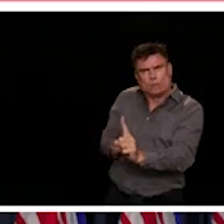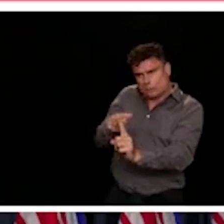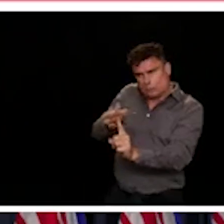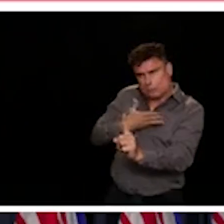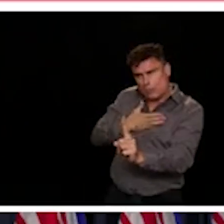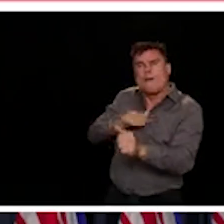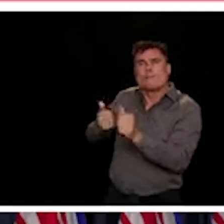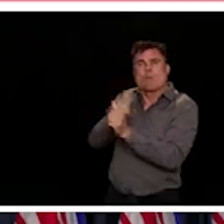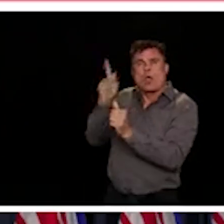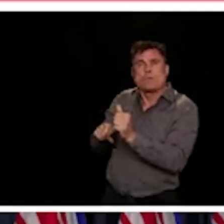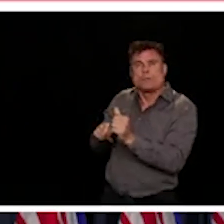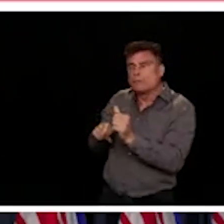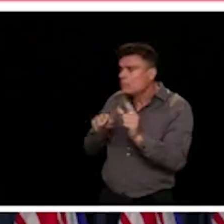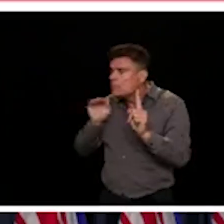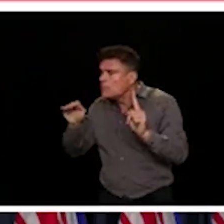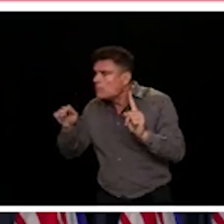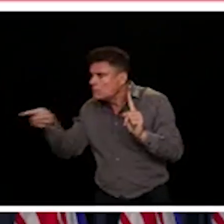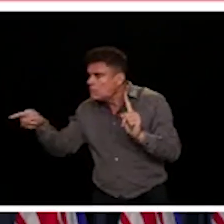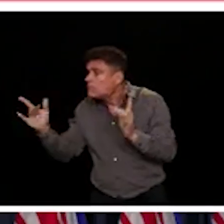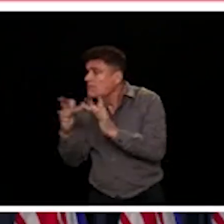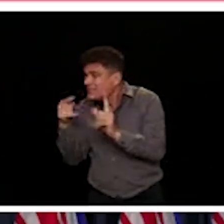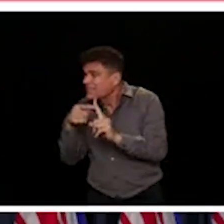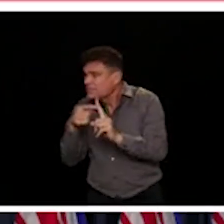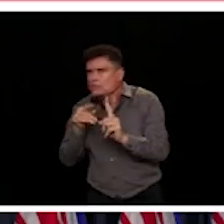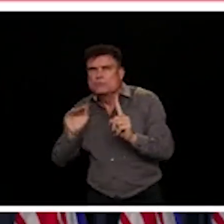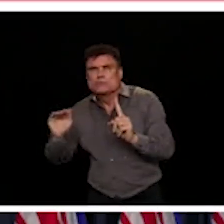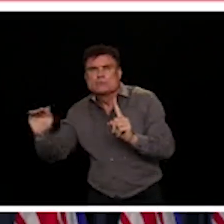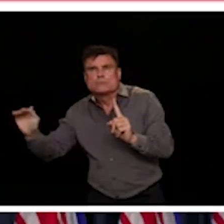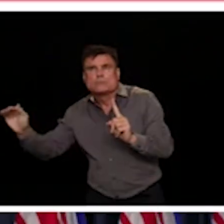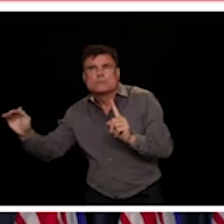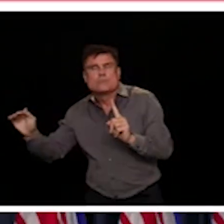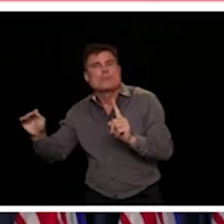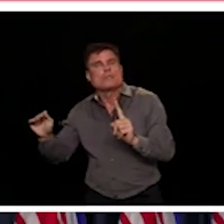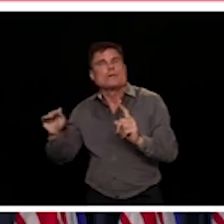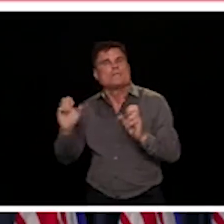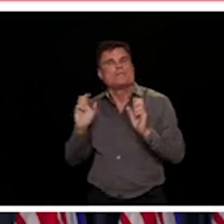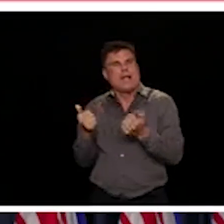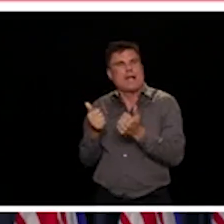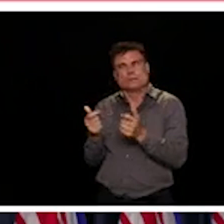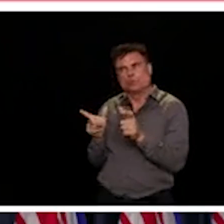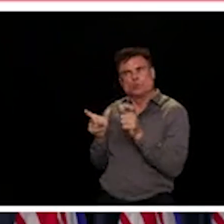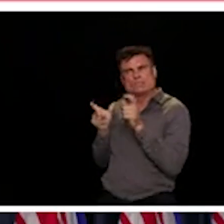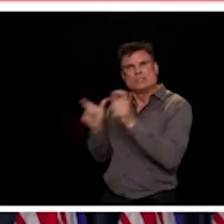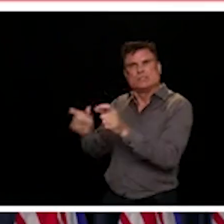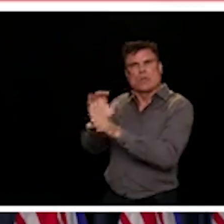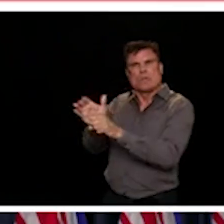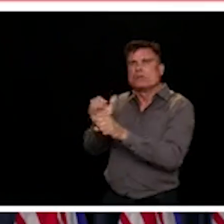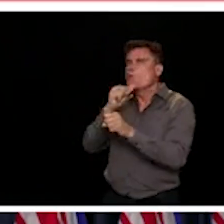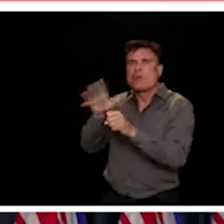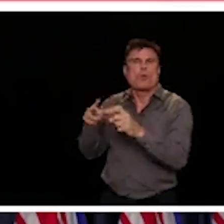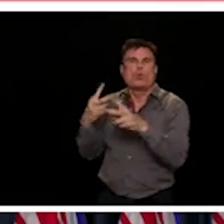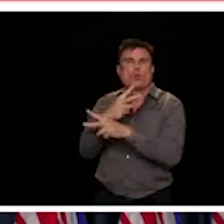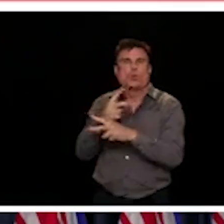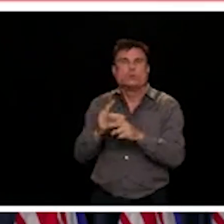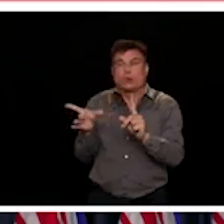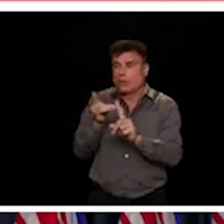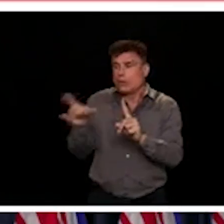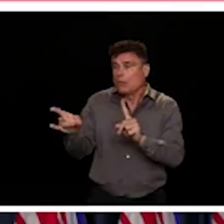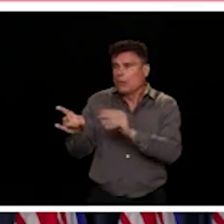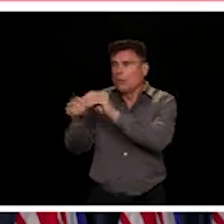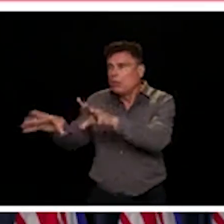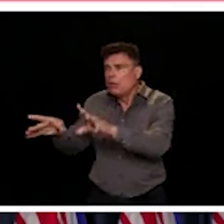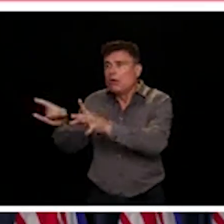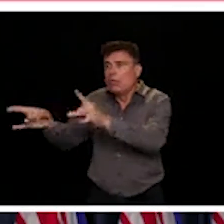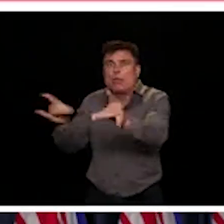after a case is identified. So these are the scenarios that we're working towards now. Making sure that we all do our